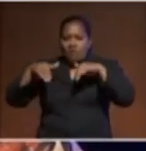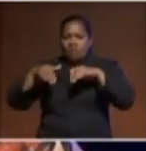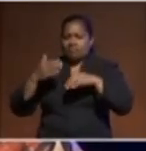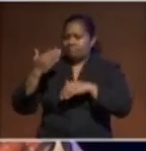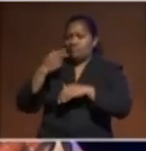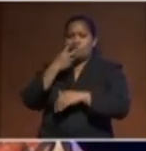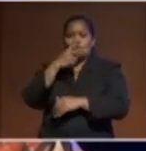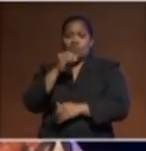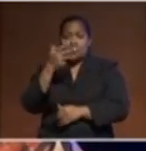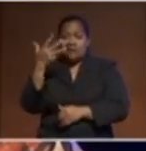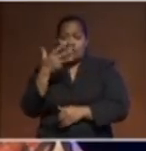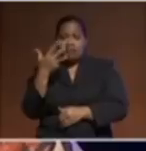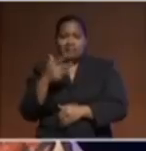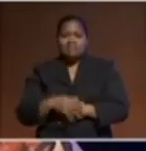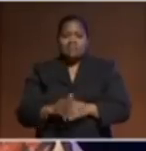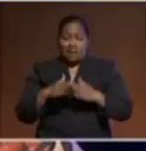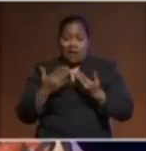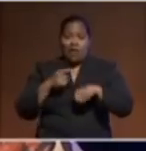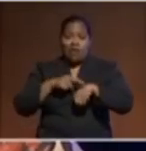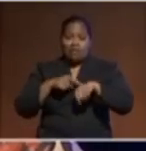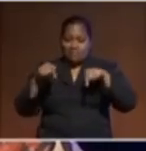the time has finally come.